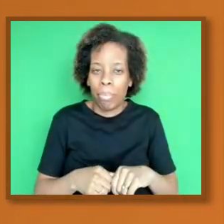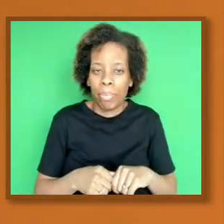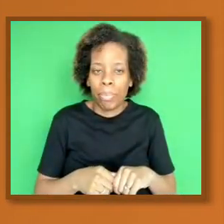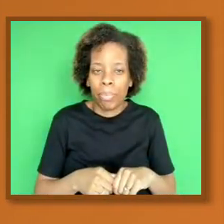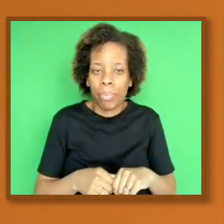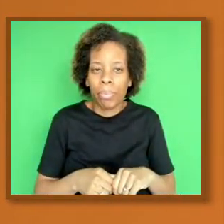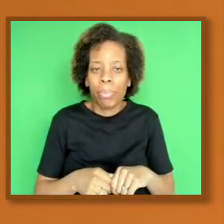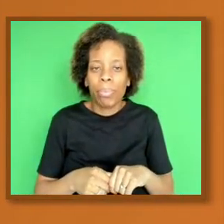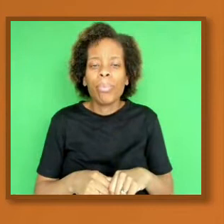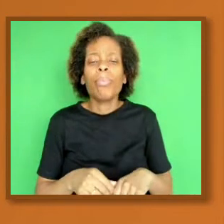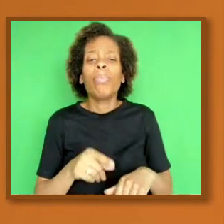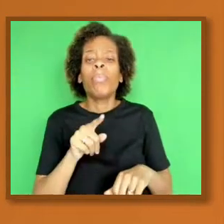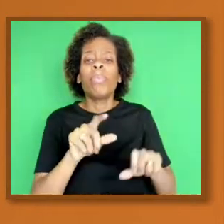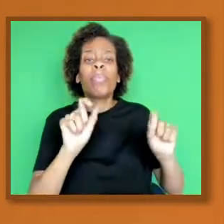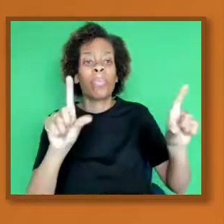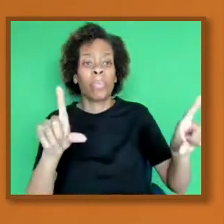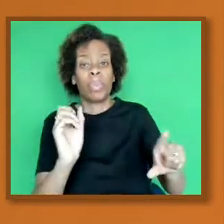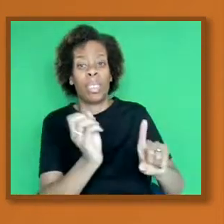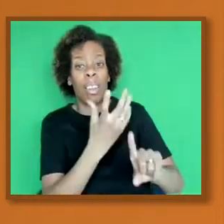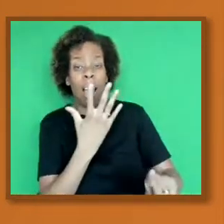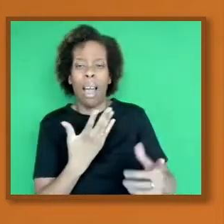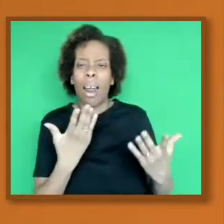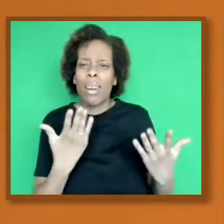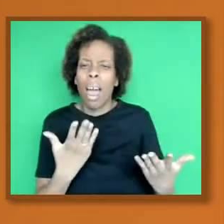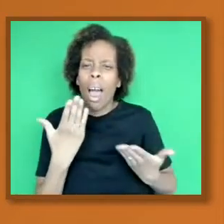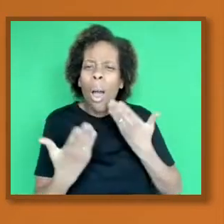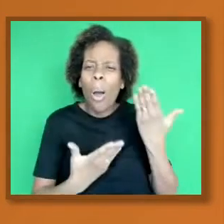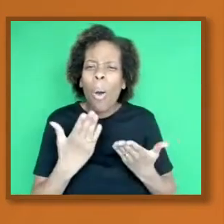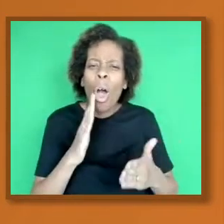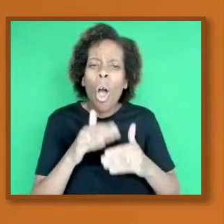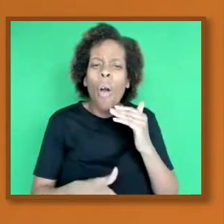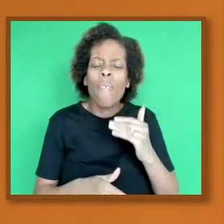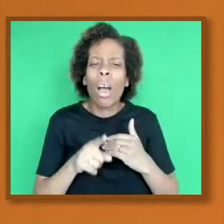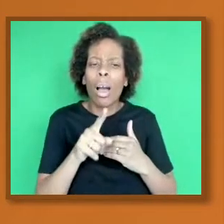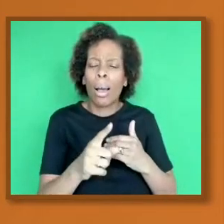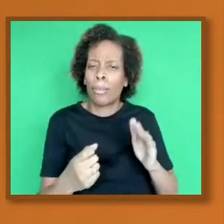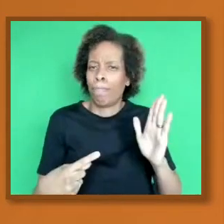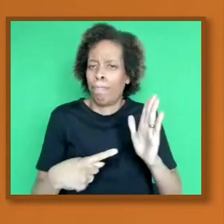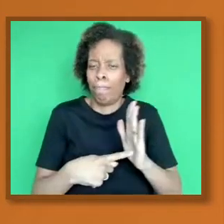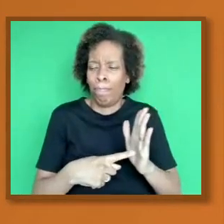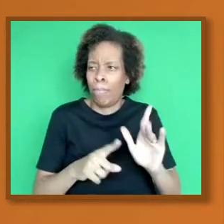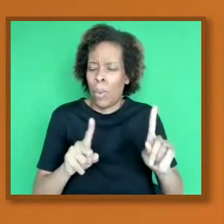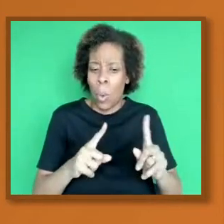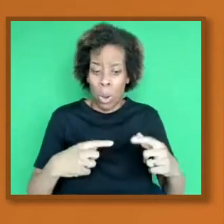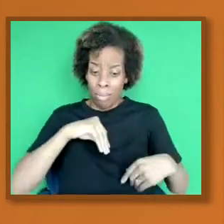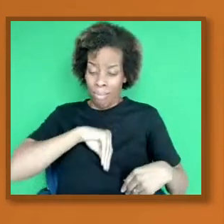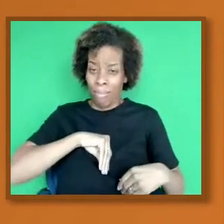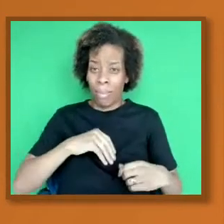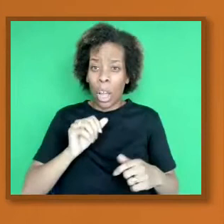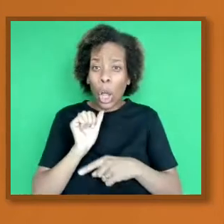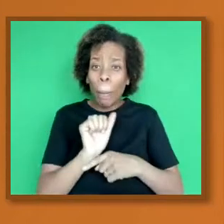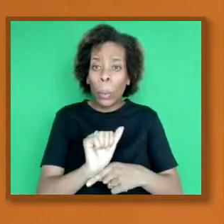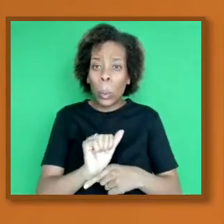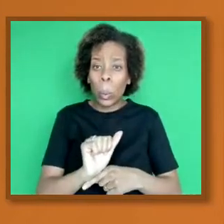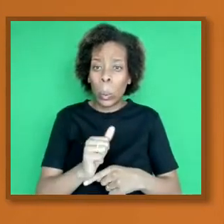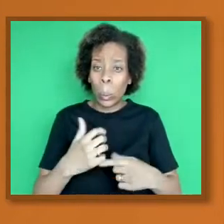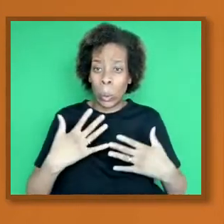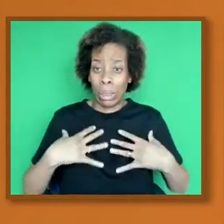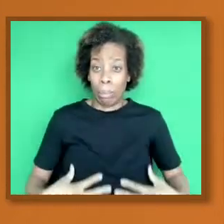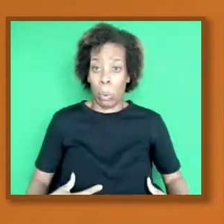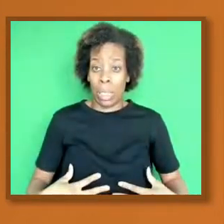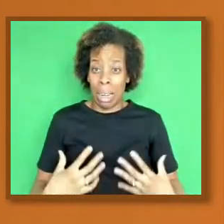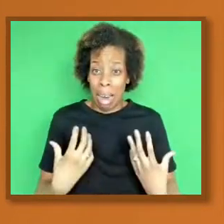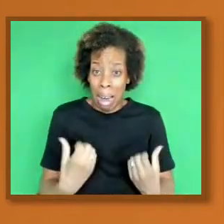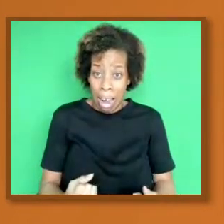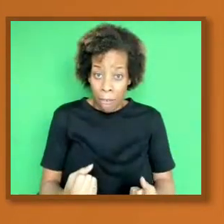vital for our protection. And the fact that vaccinations have been used for a long period of time